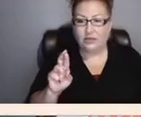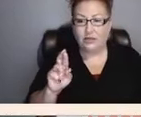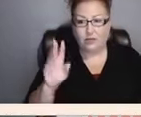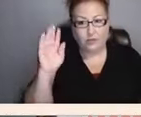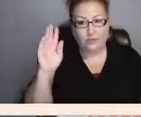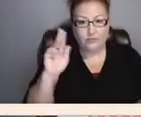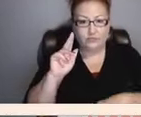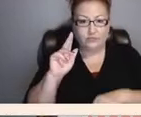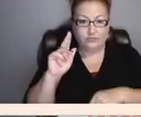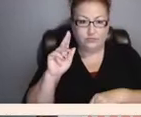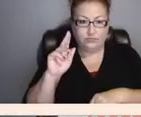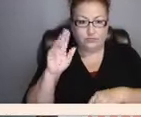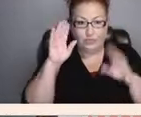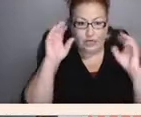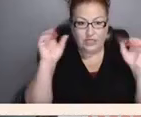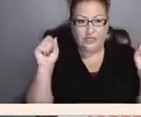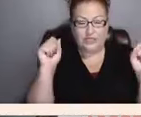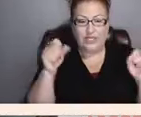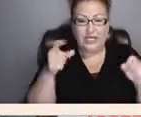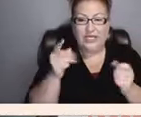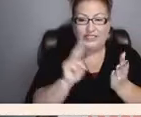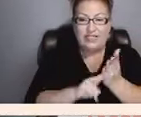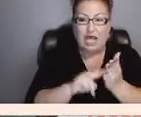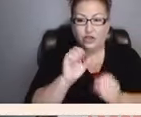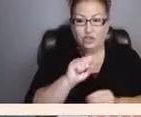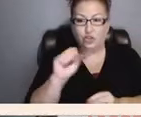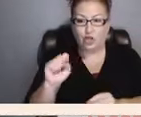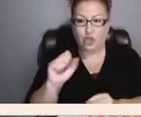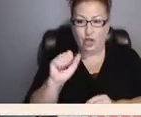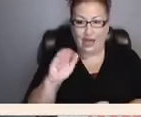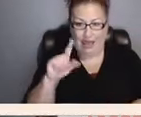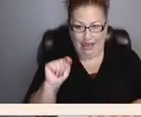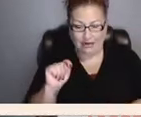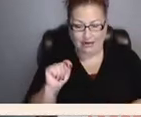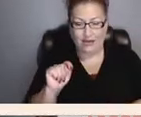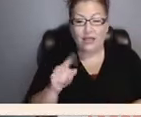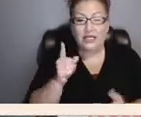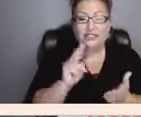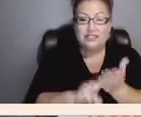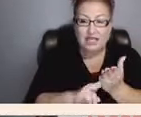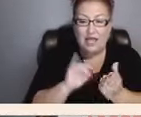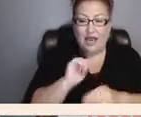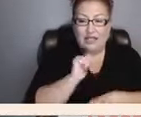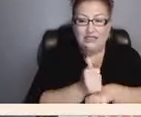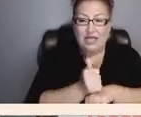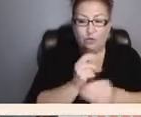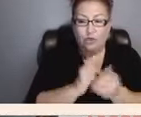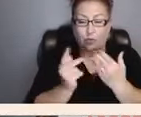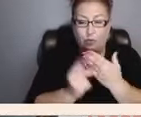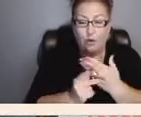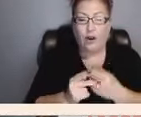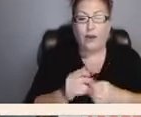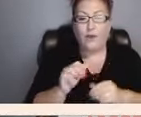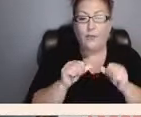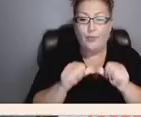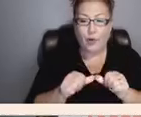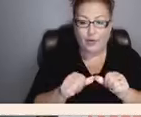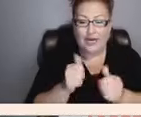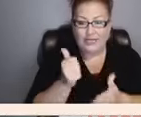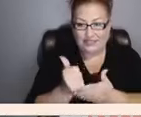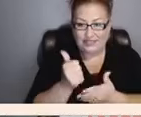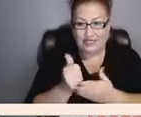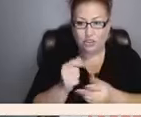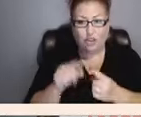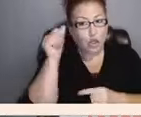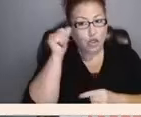Securities Act. President Roosevelt signs the Social Securities Act establishing a program of permanent assistance to adults